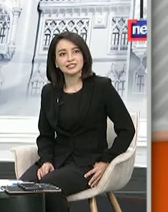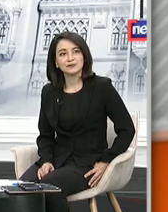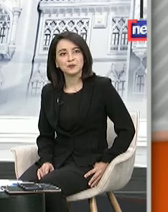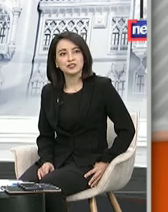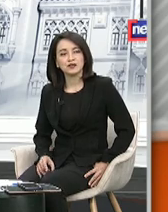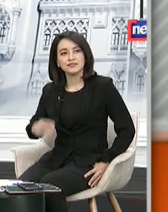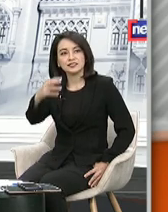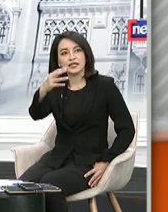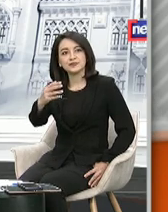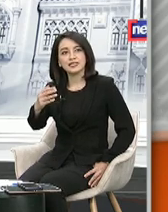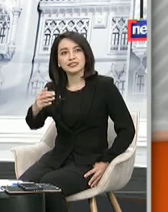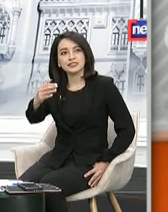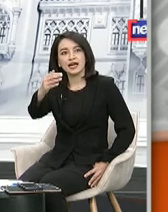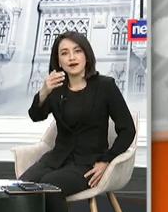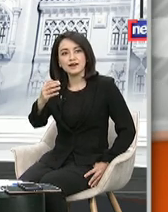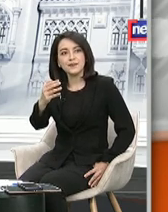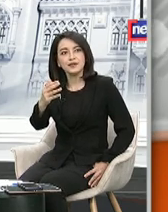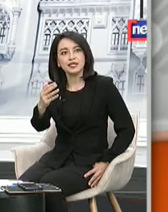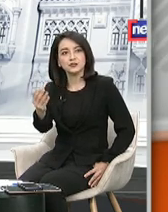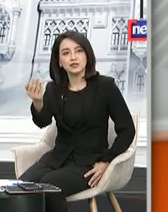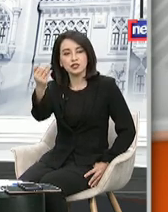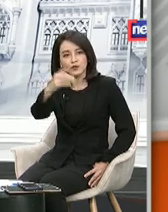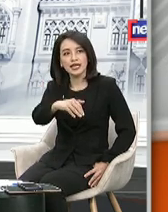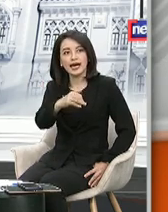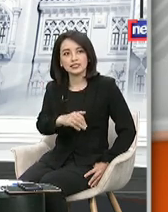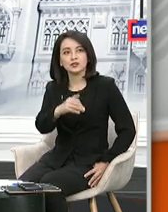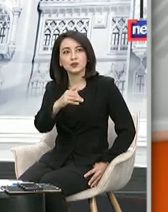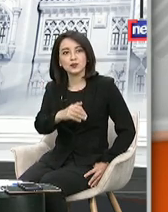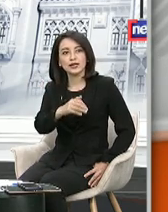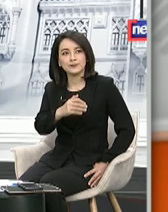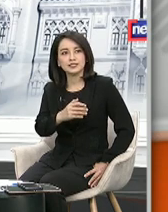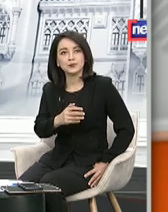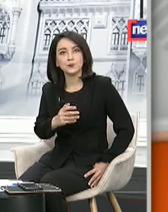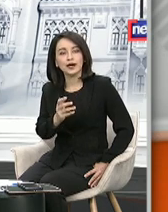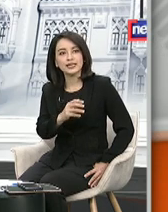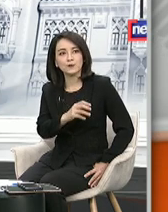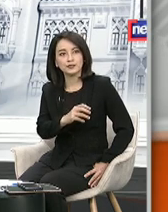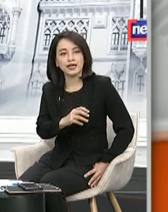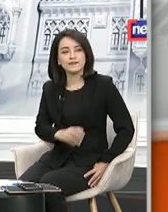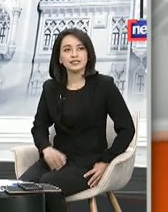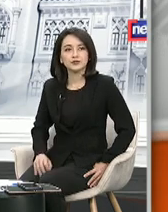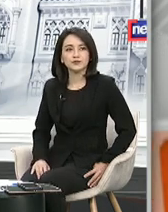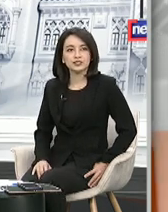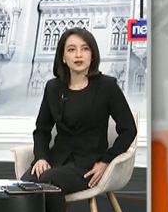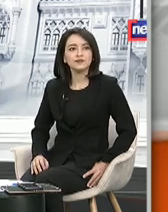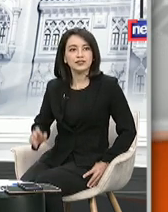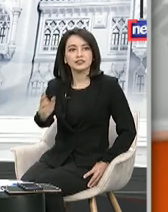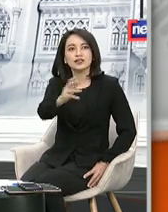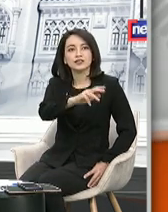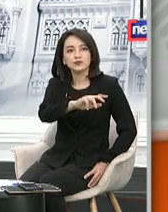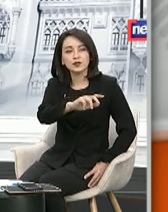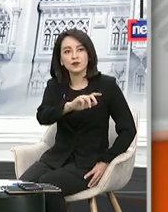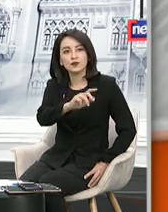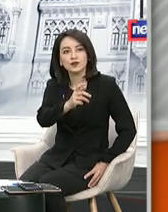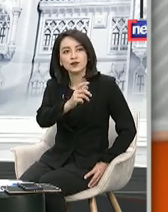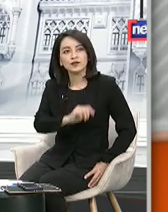exactly the same spot of the steps that other MPs were looking at Khun Abhisit while he was having his own press conference.